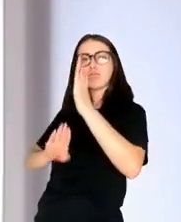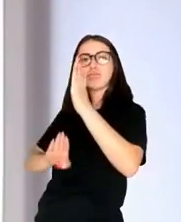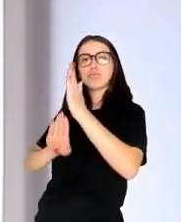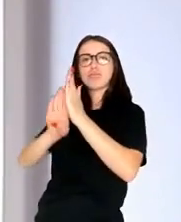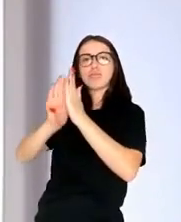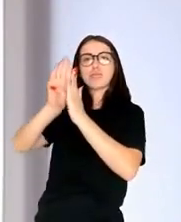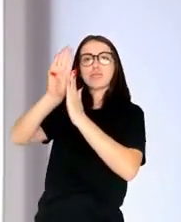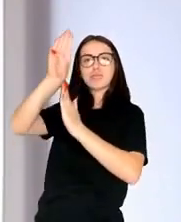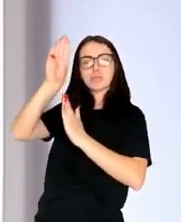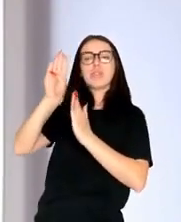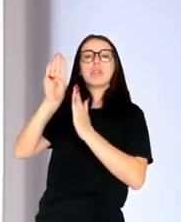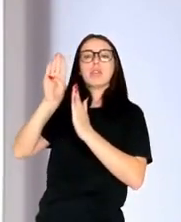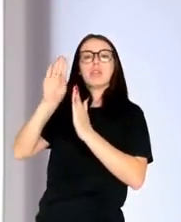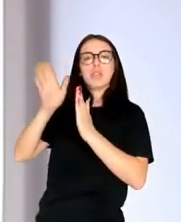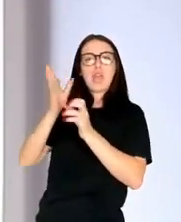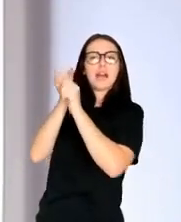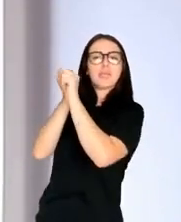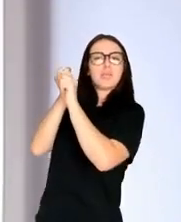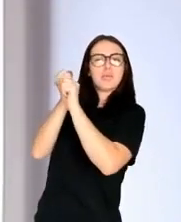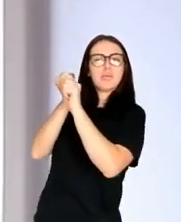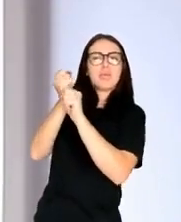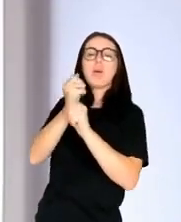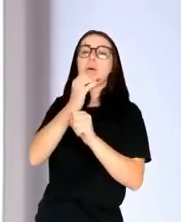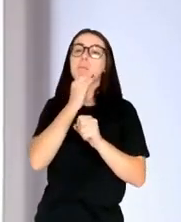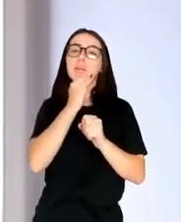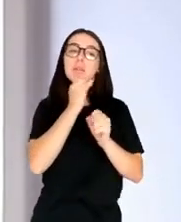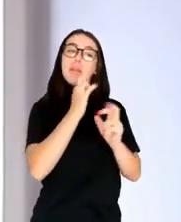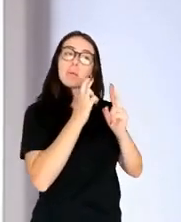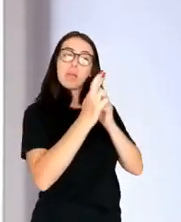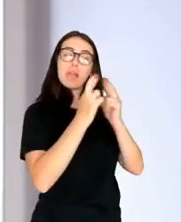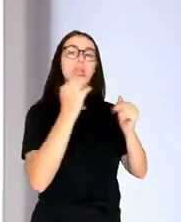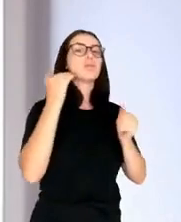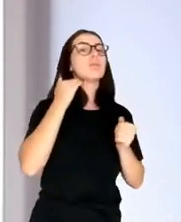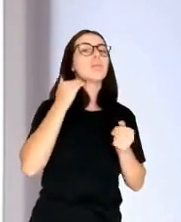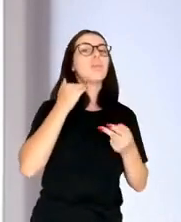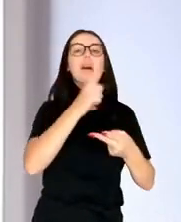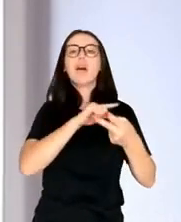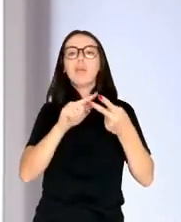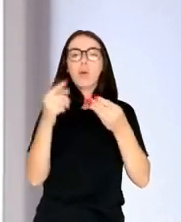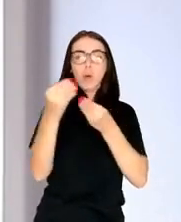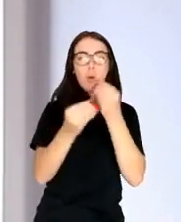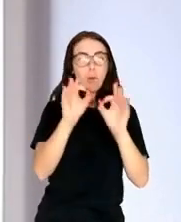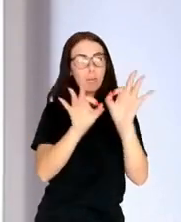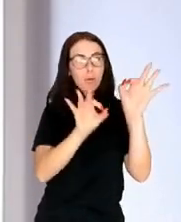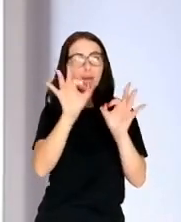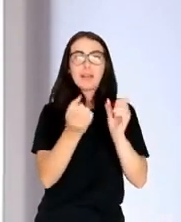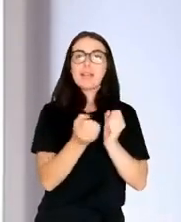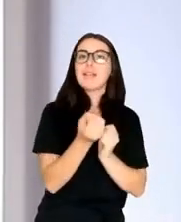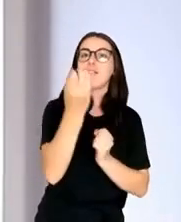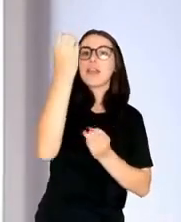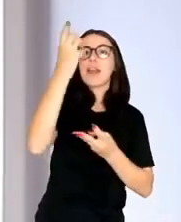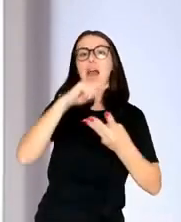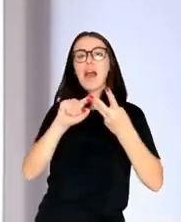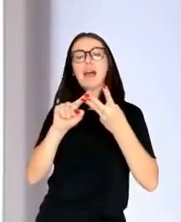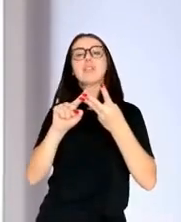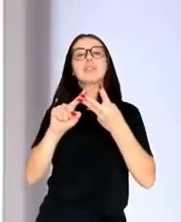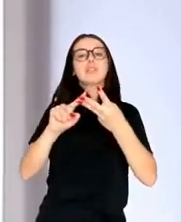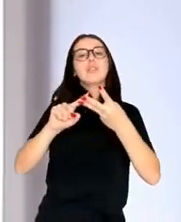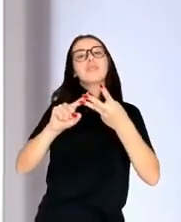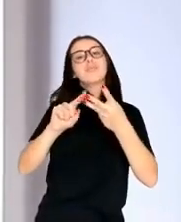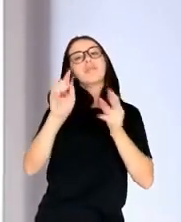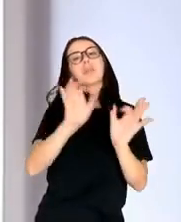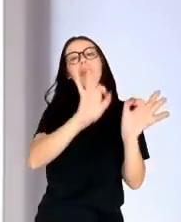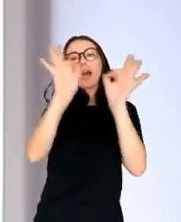or make travel arrangements, the way we watch movies, read books, file taxes, all of these things have changed